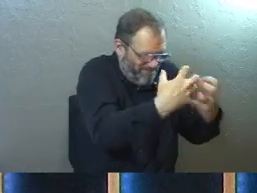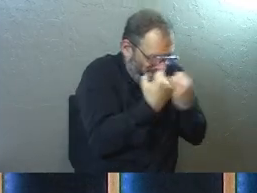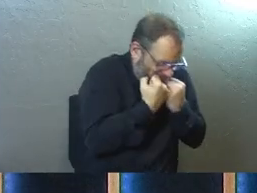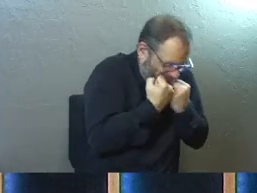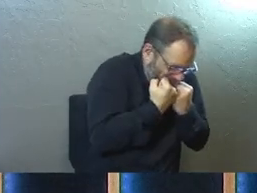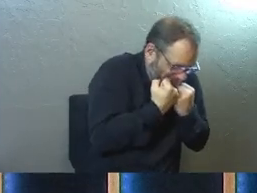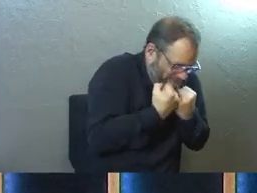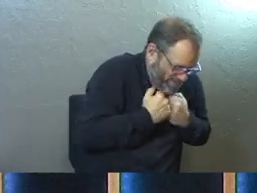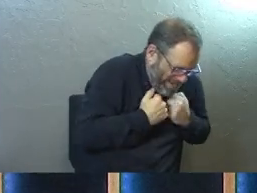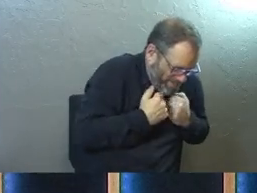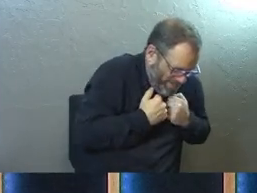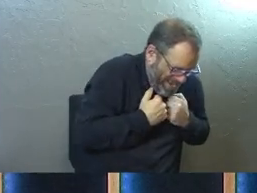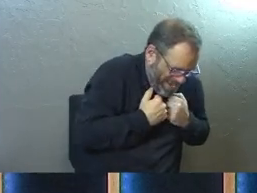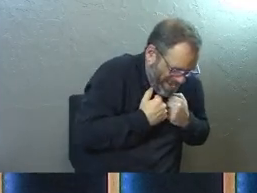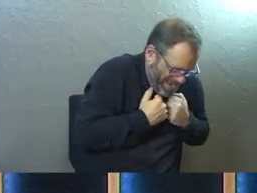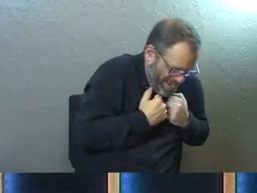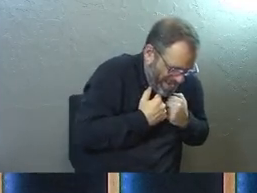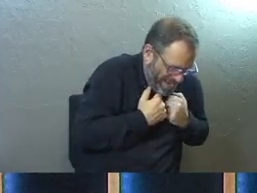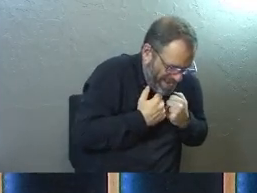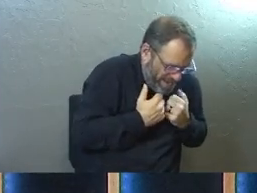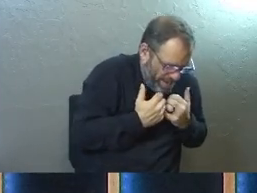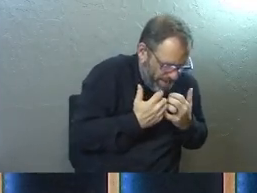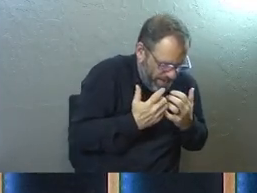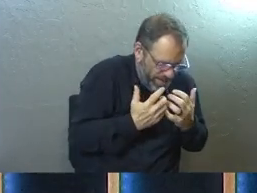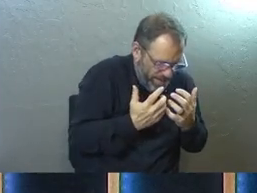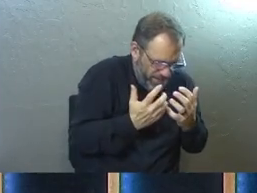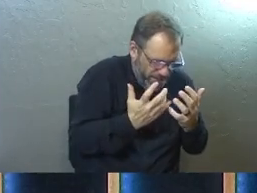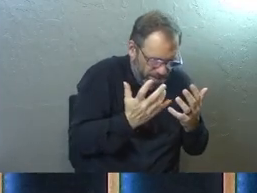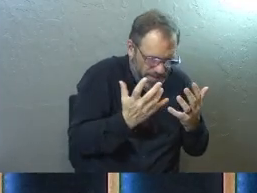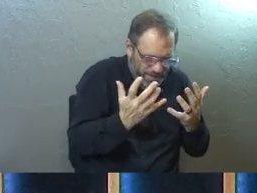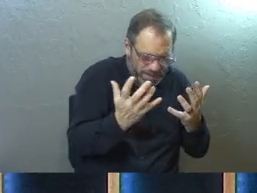And on what you want and need and demand.